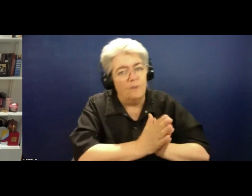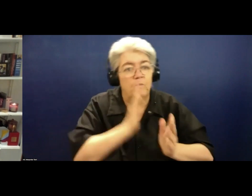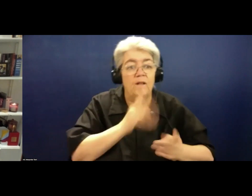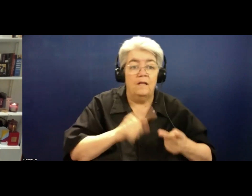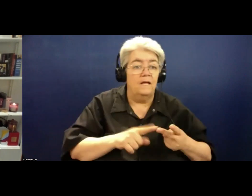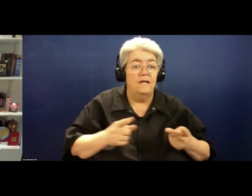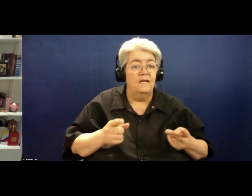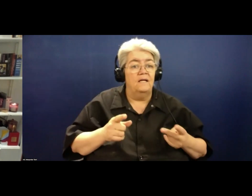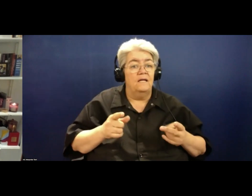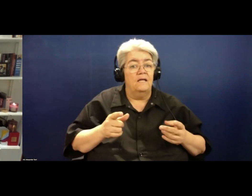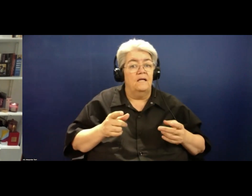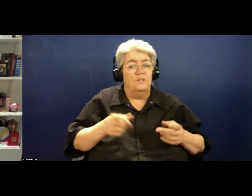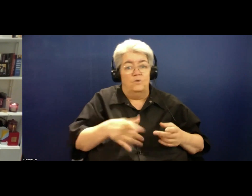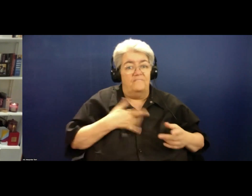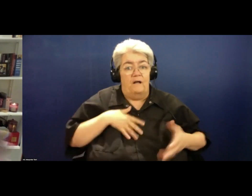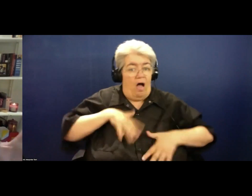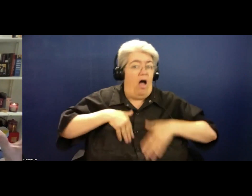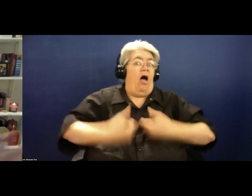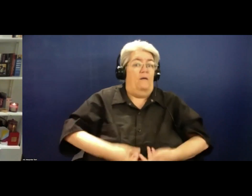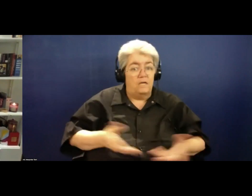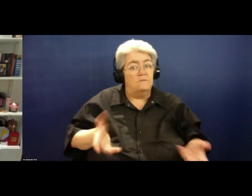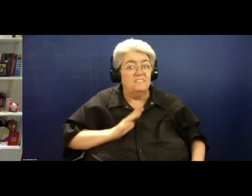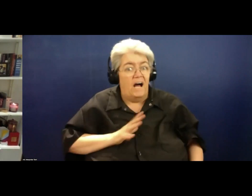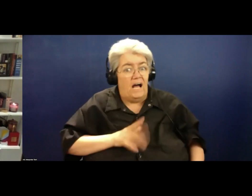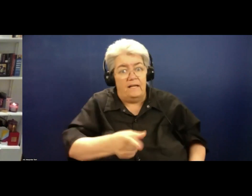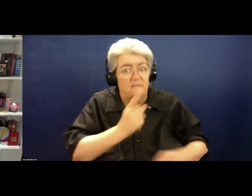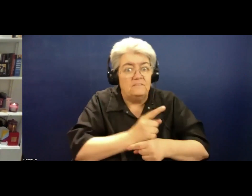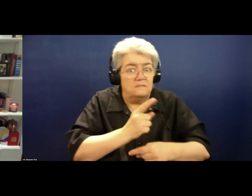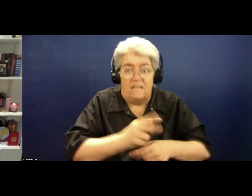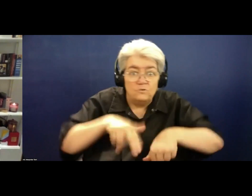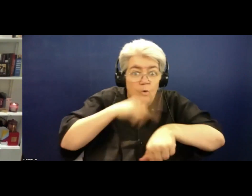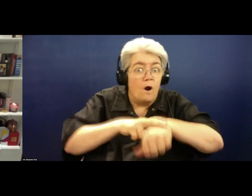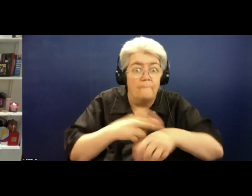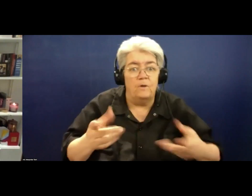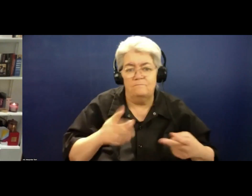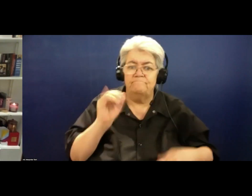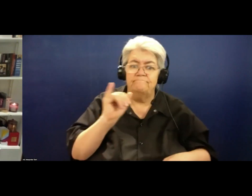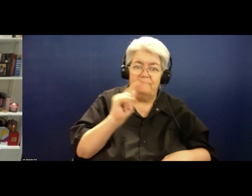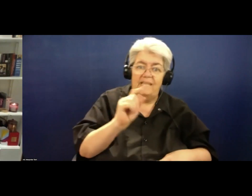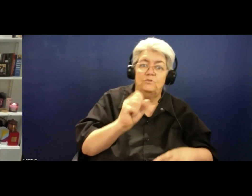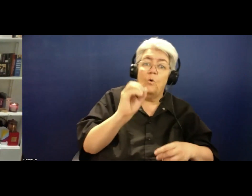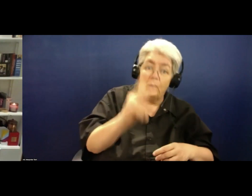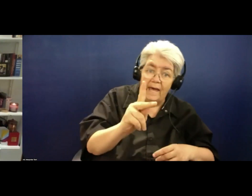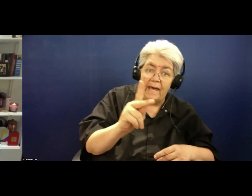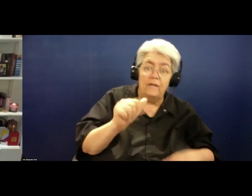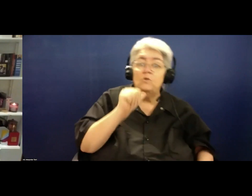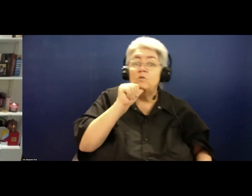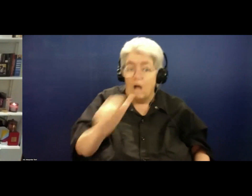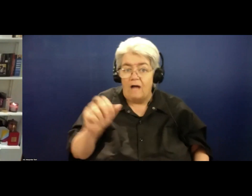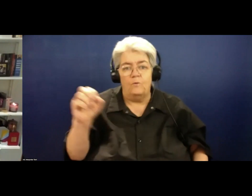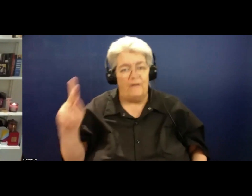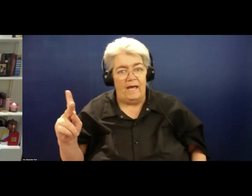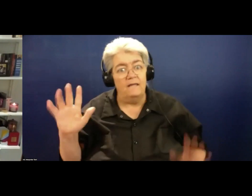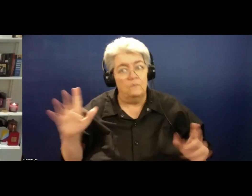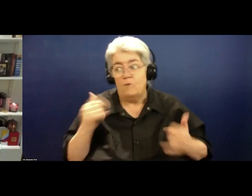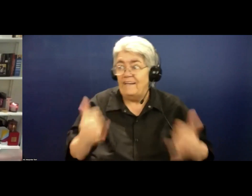not to be okay. These may be phrases that you were using across the US at the same time, but during my media appearances,